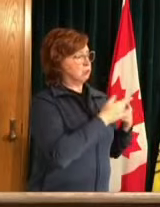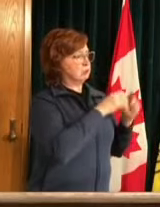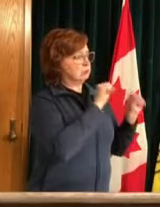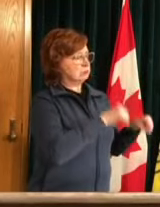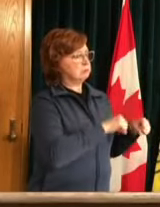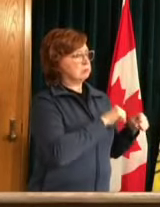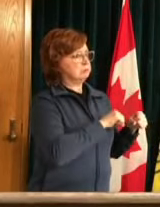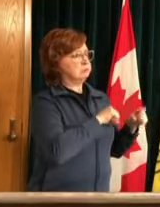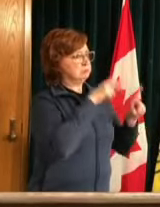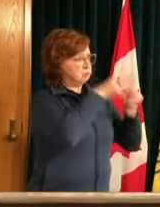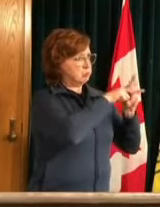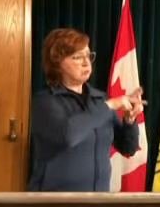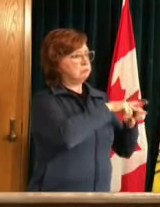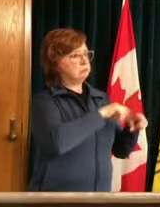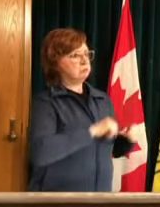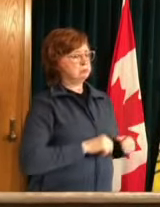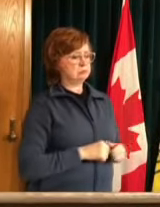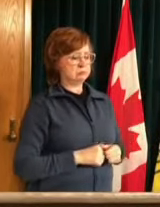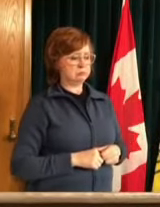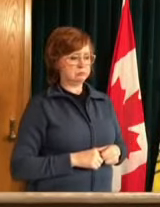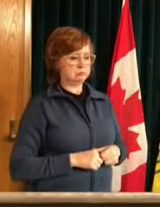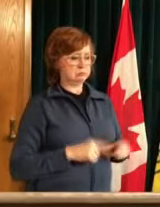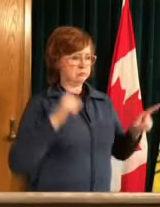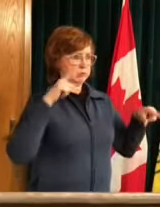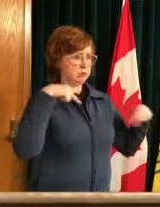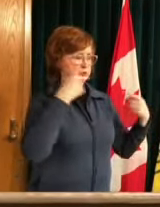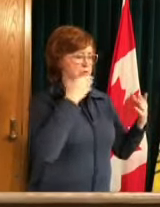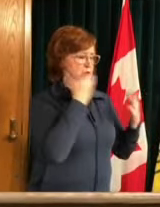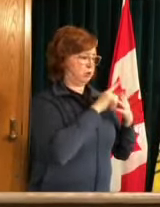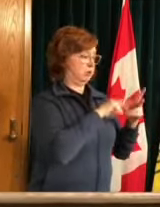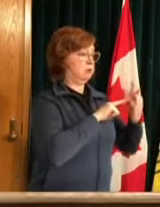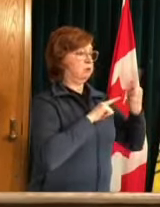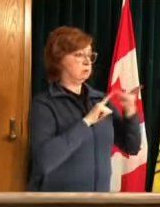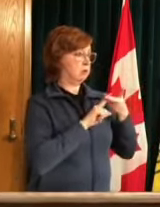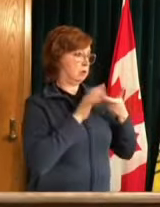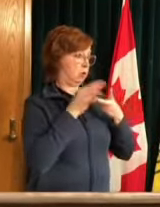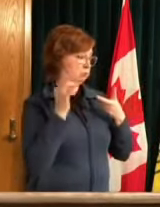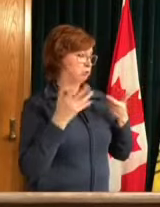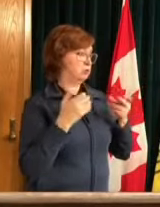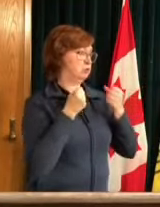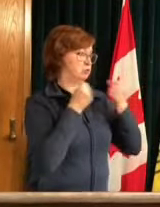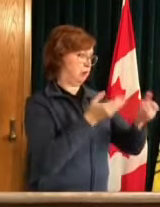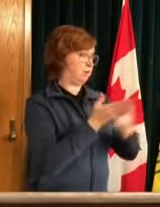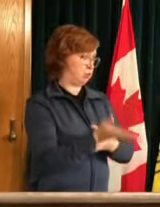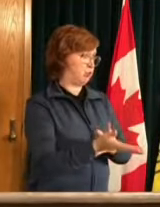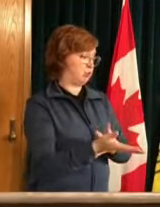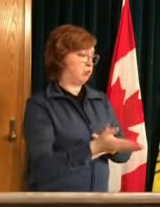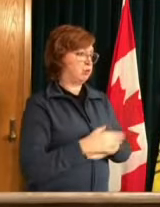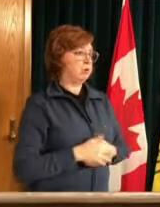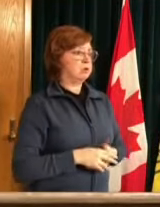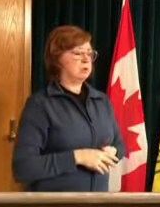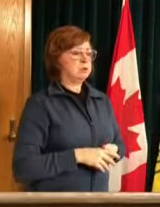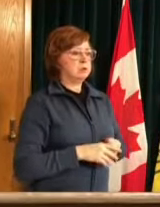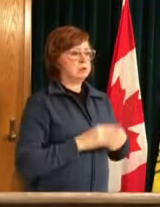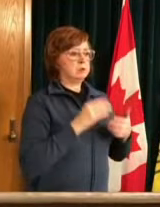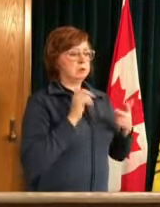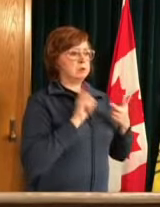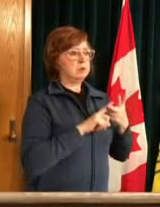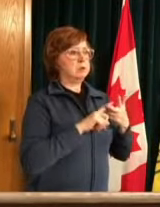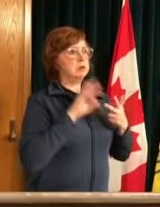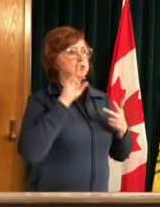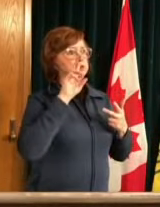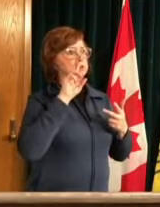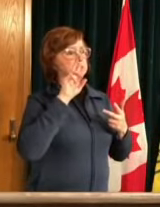vaccine delivery system throughout our time thus far our drive-throughs as well as we are making vaccines now available to pharmacies